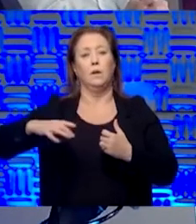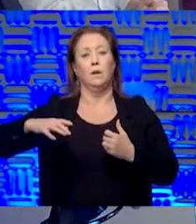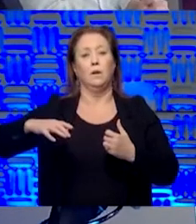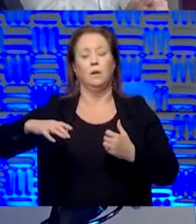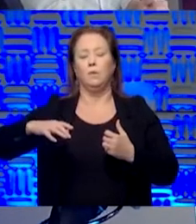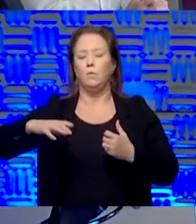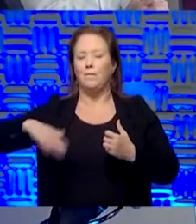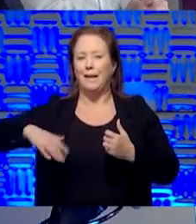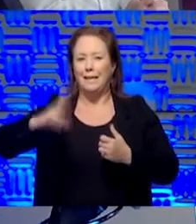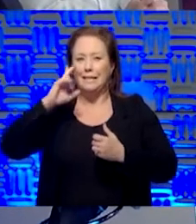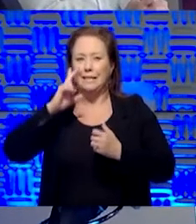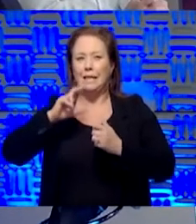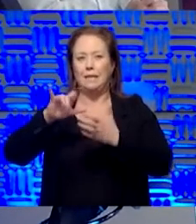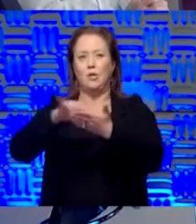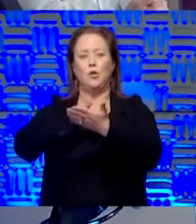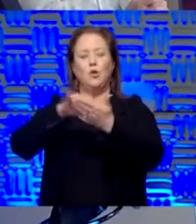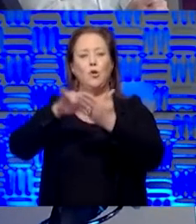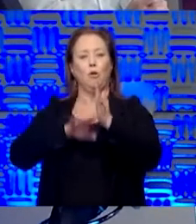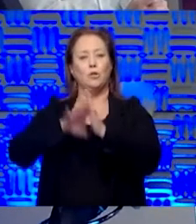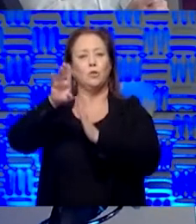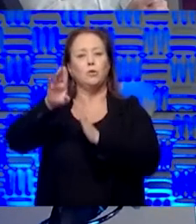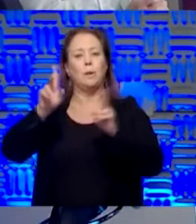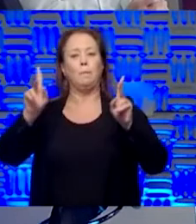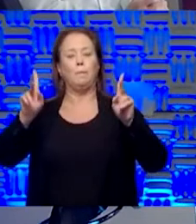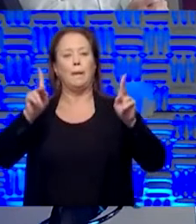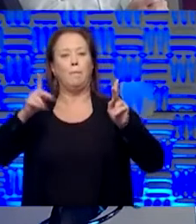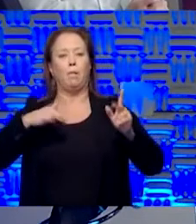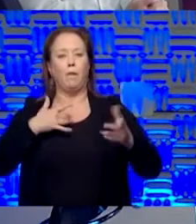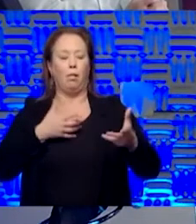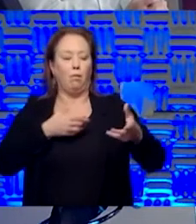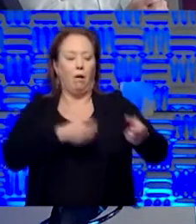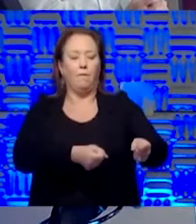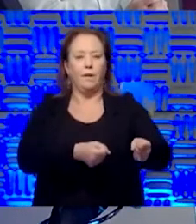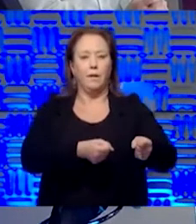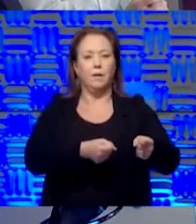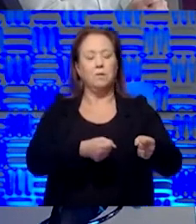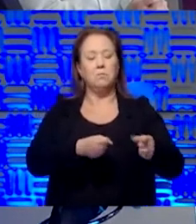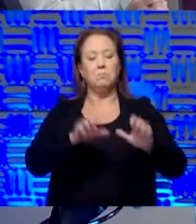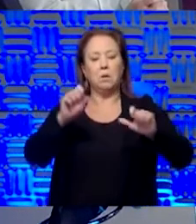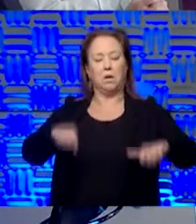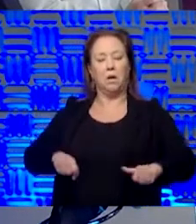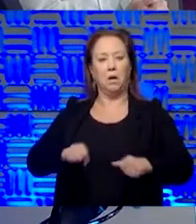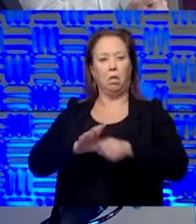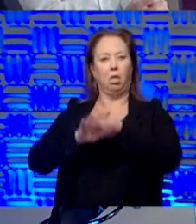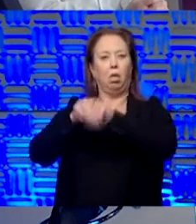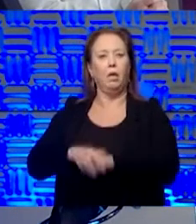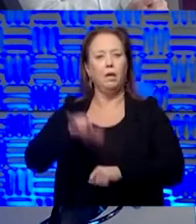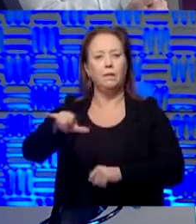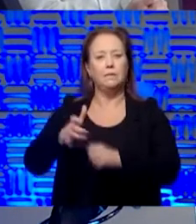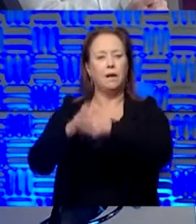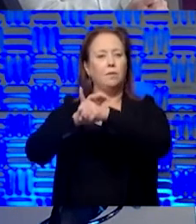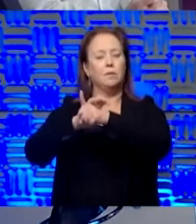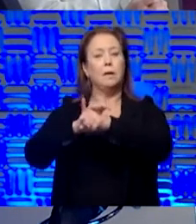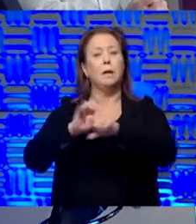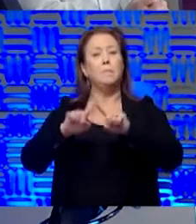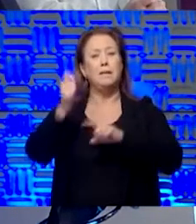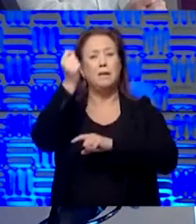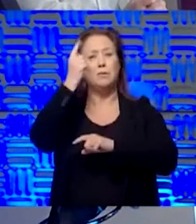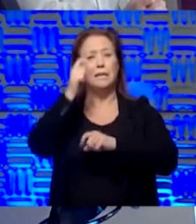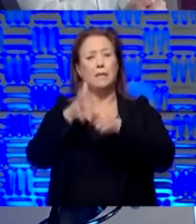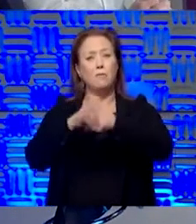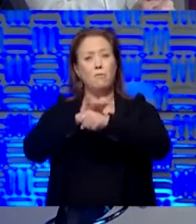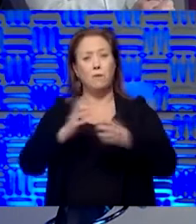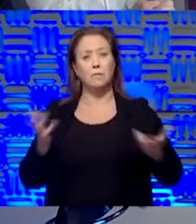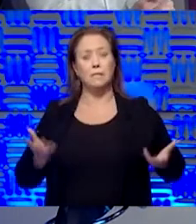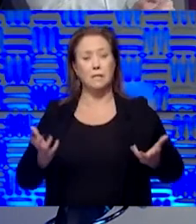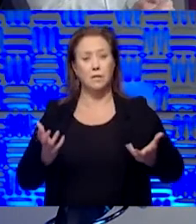York surge, folks are getting a little overconfident about their ability to master it. But the reality is the virus is here. You know, we